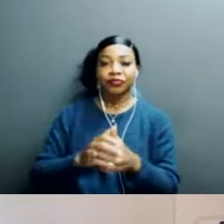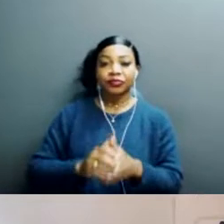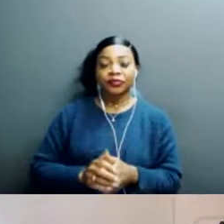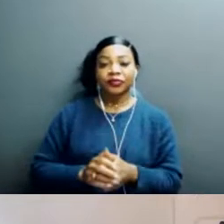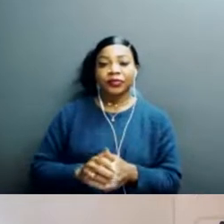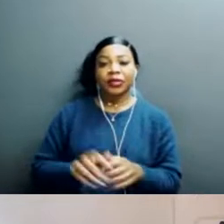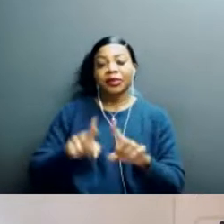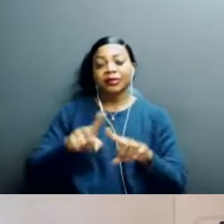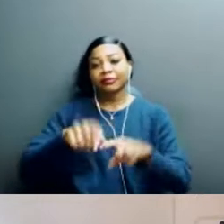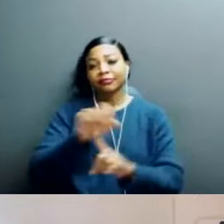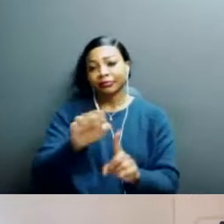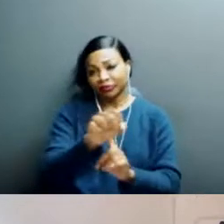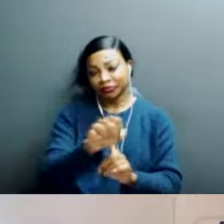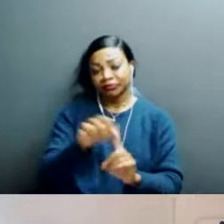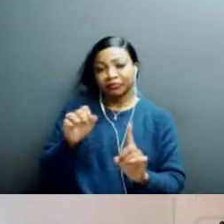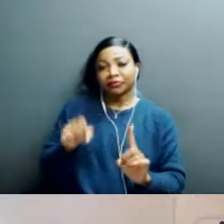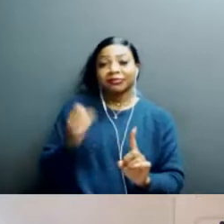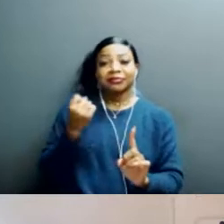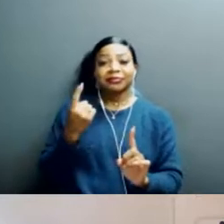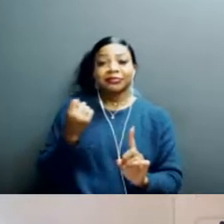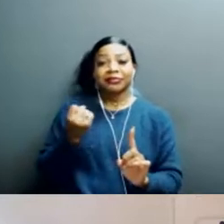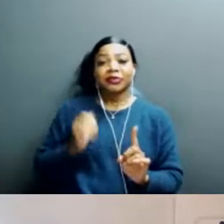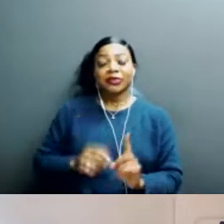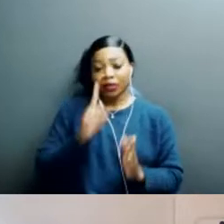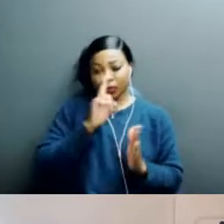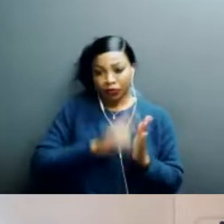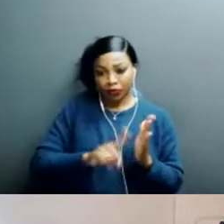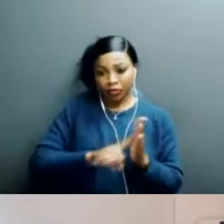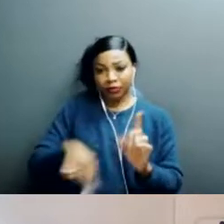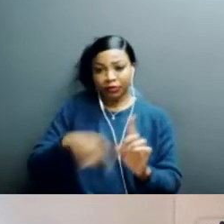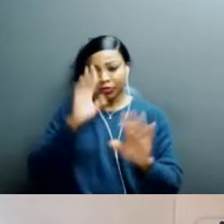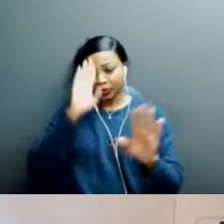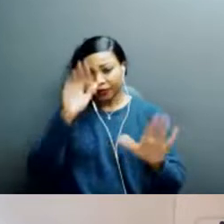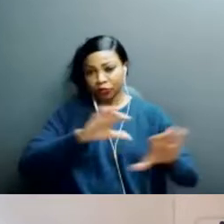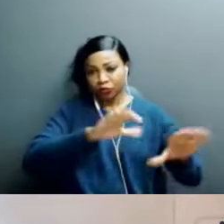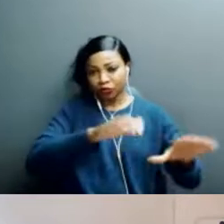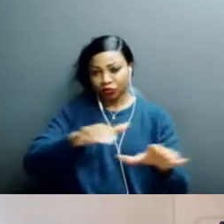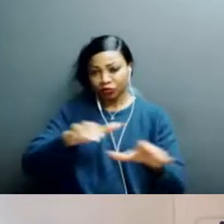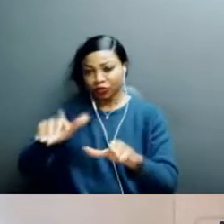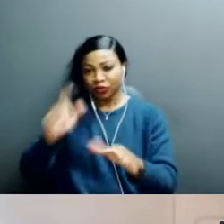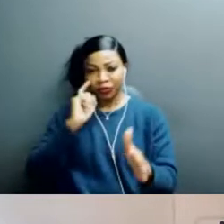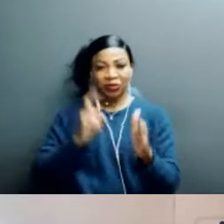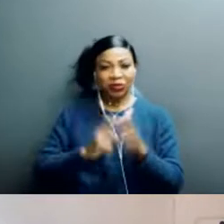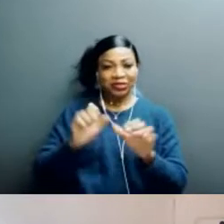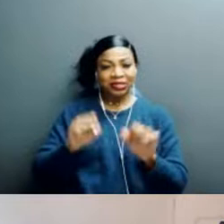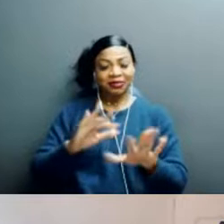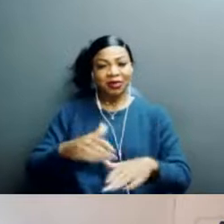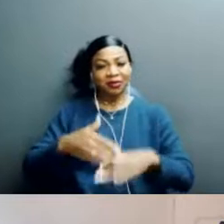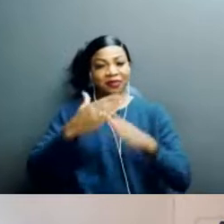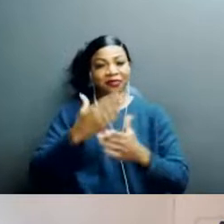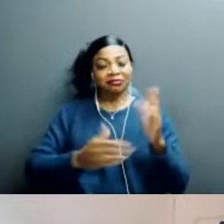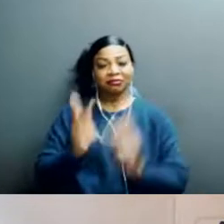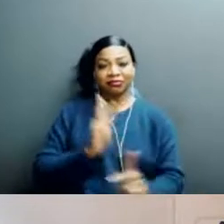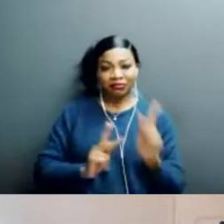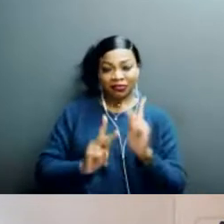sometimes at least we learned in our research and the focus groups we conducted that that can be a stumbling block for people, especially, um,